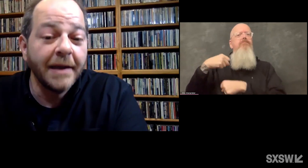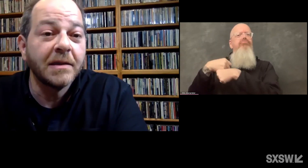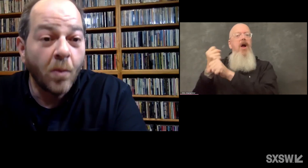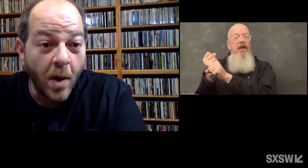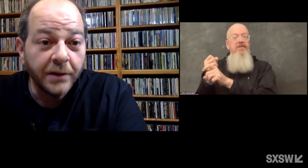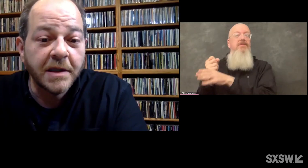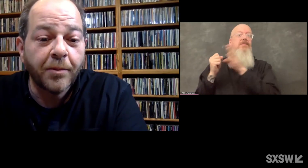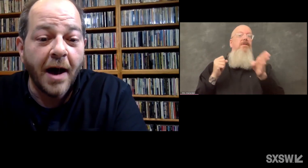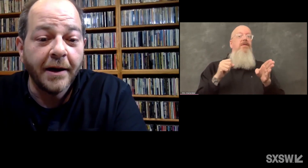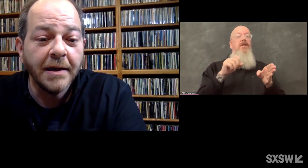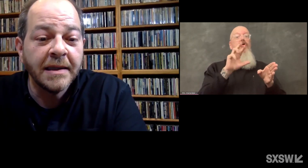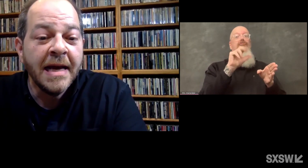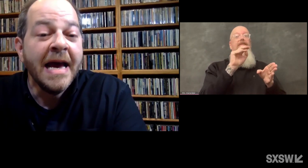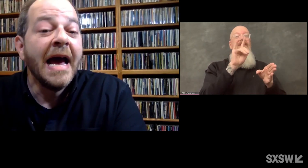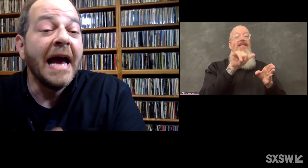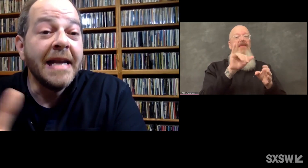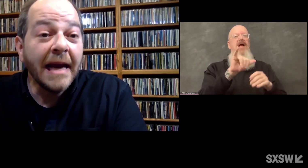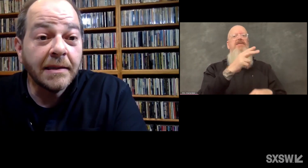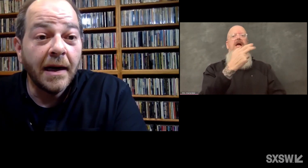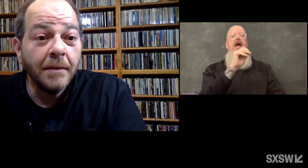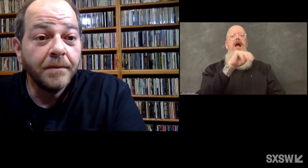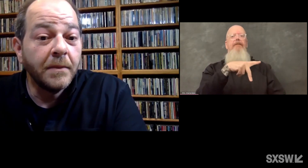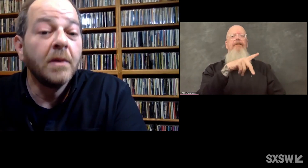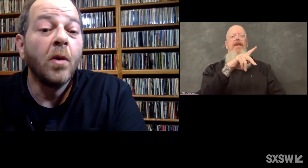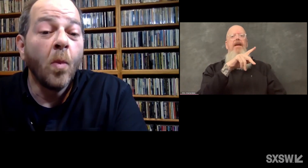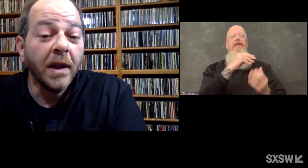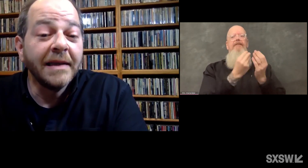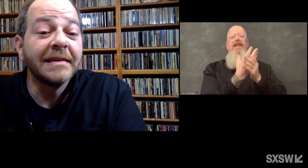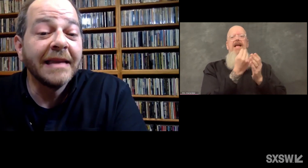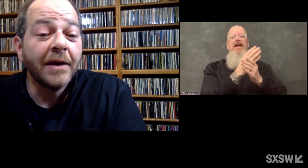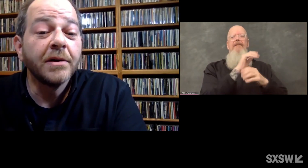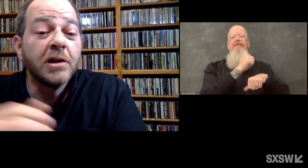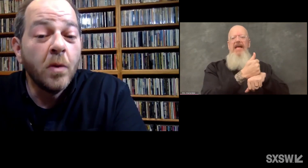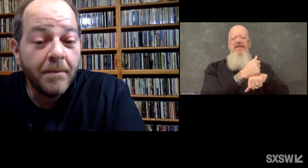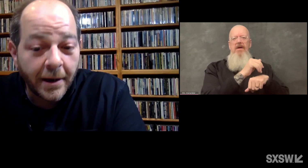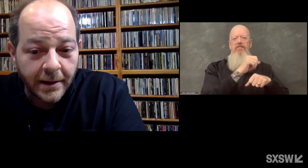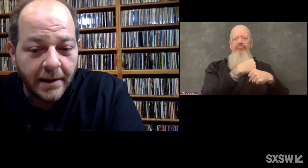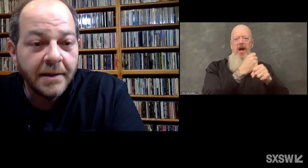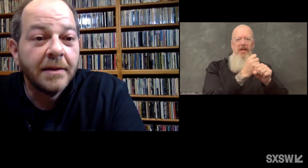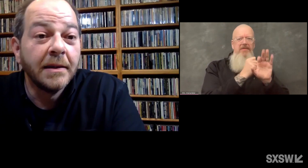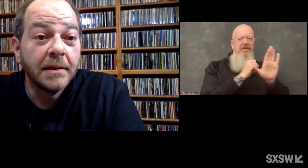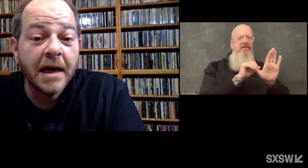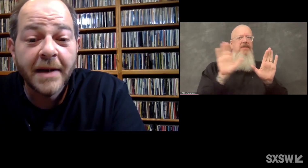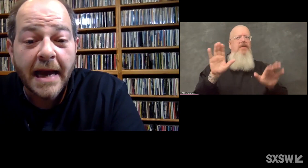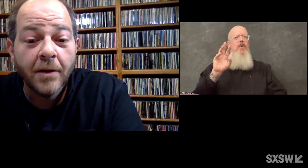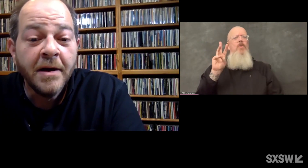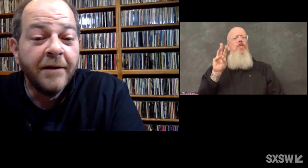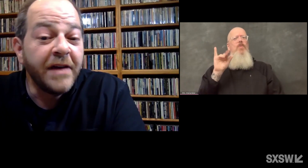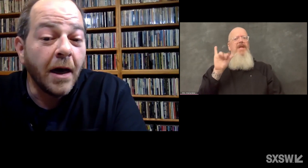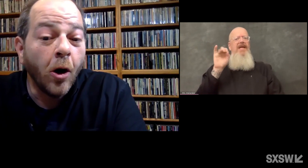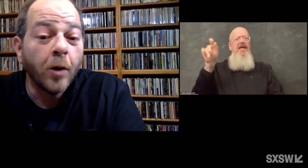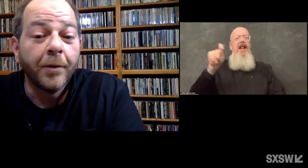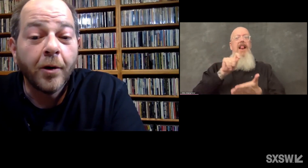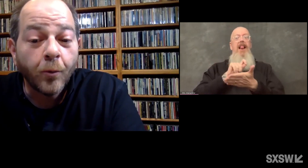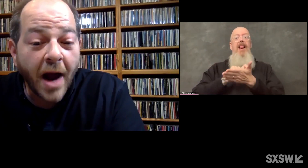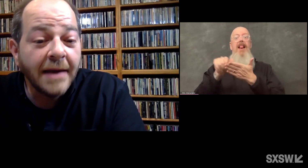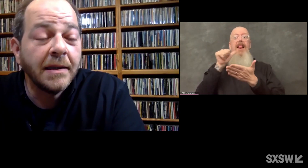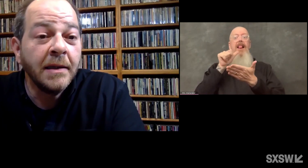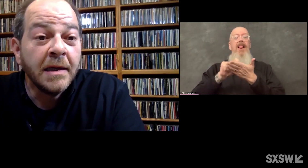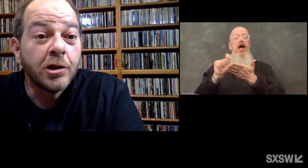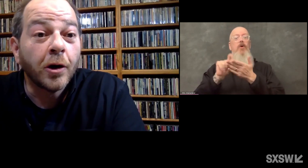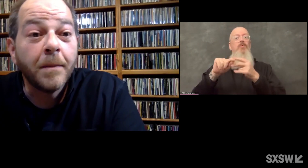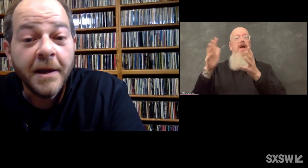hemp-based wellness products. And next up, Willie's Letters to America. This is coming out via Harper